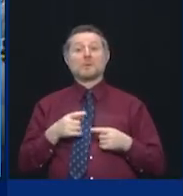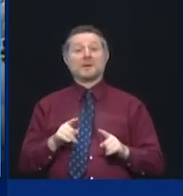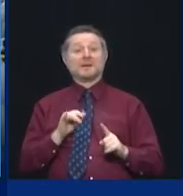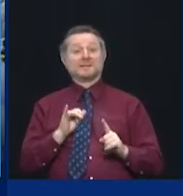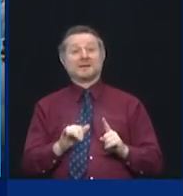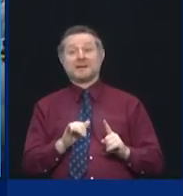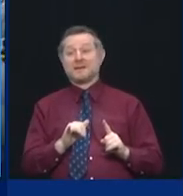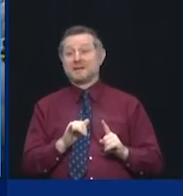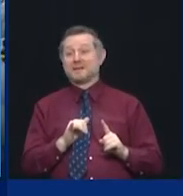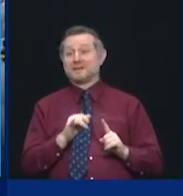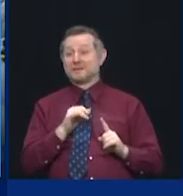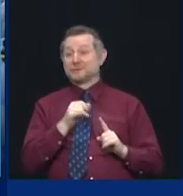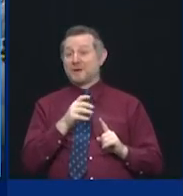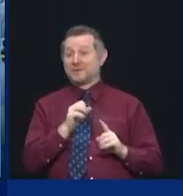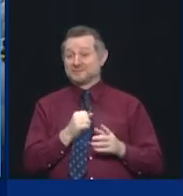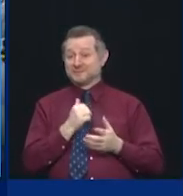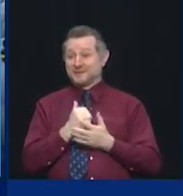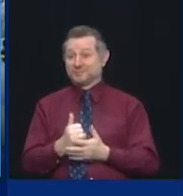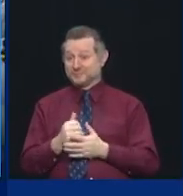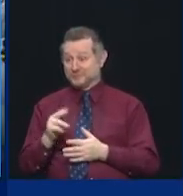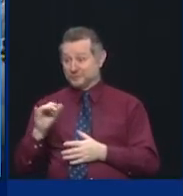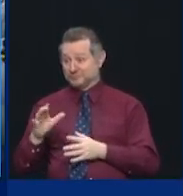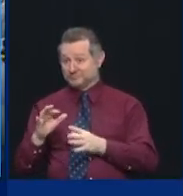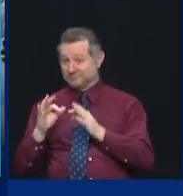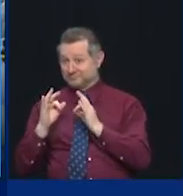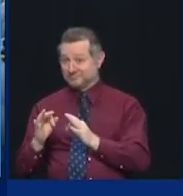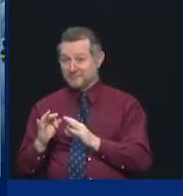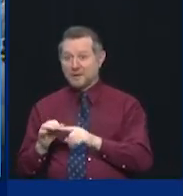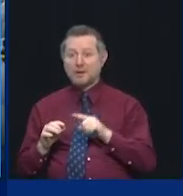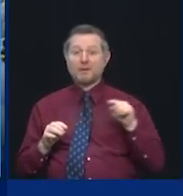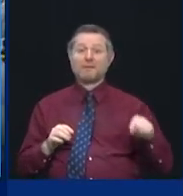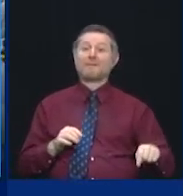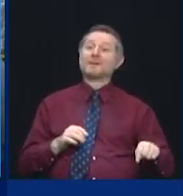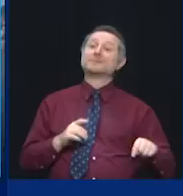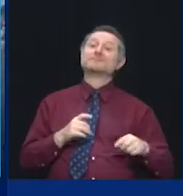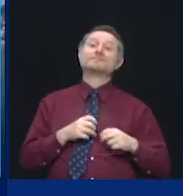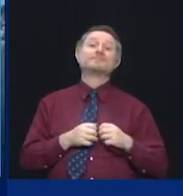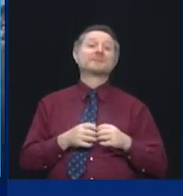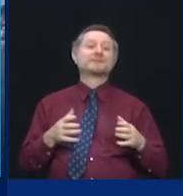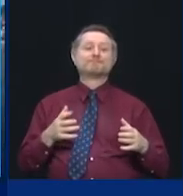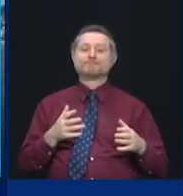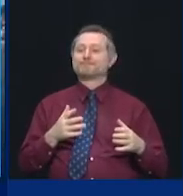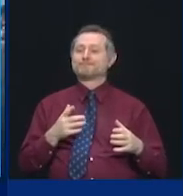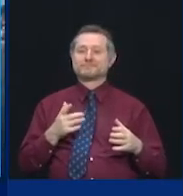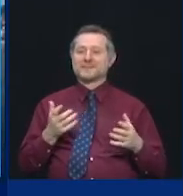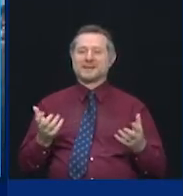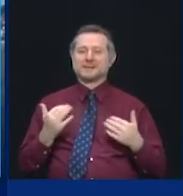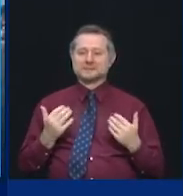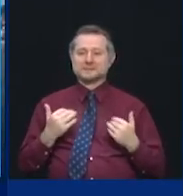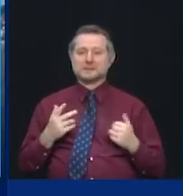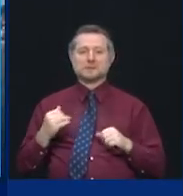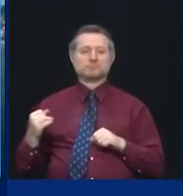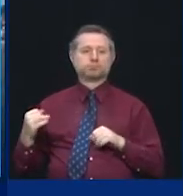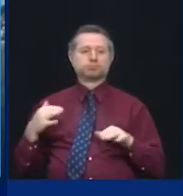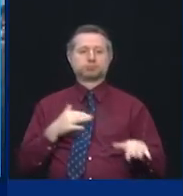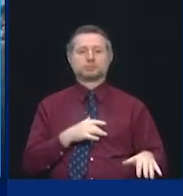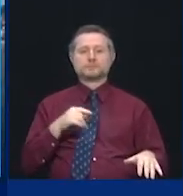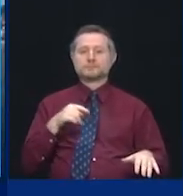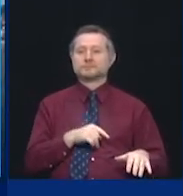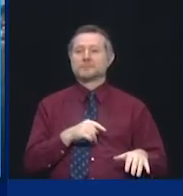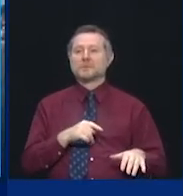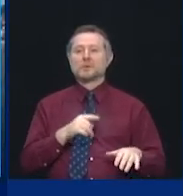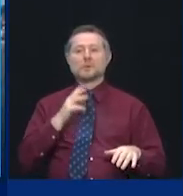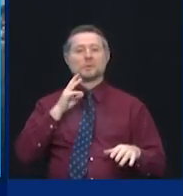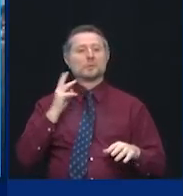City, this convention center also created traffic for the west side. We